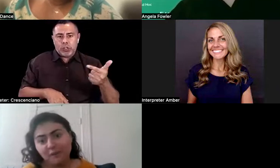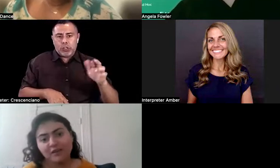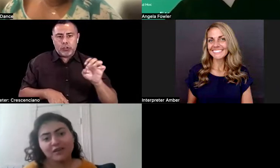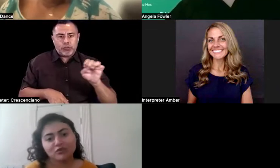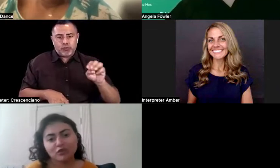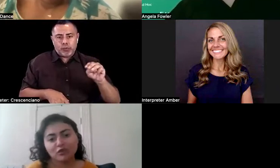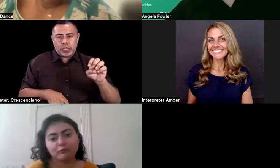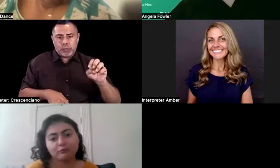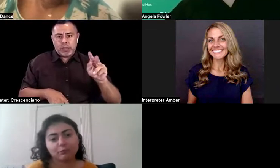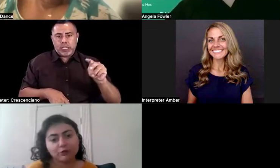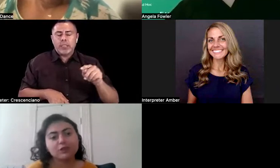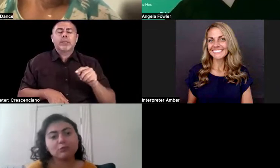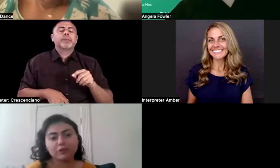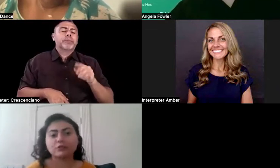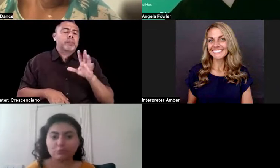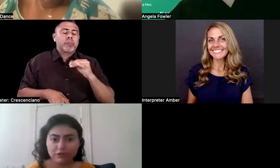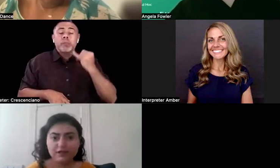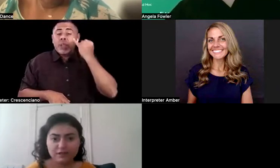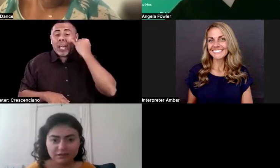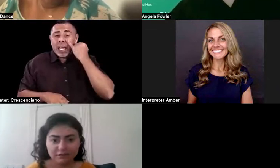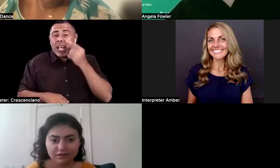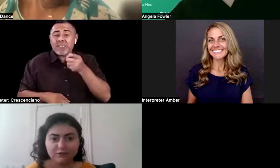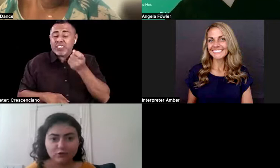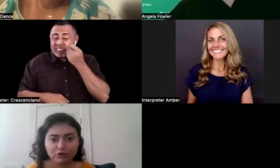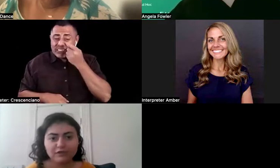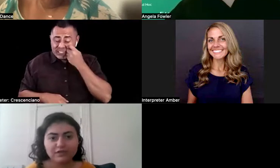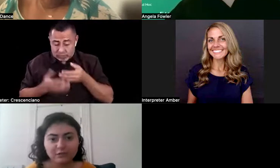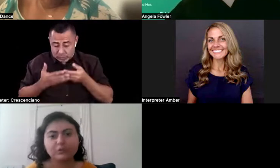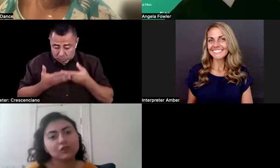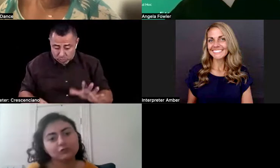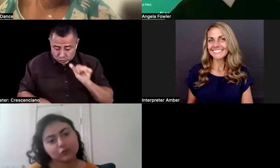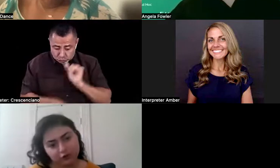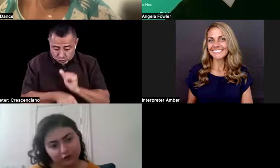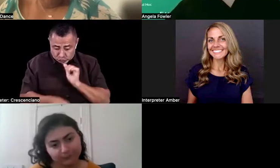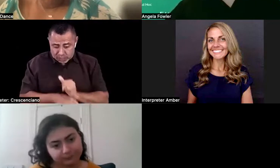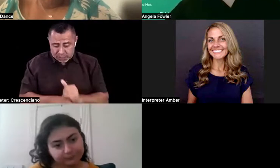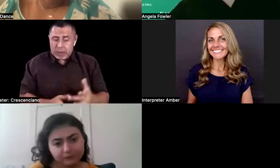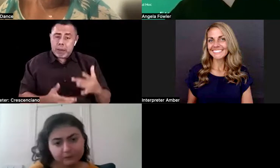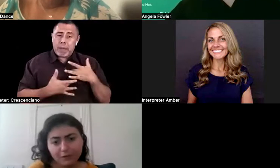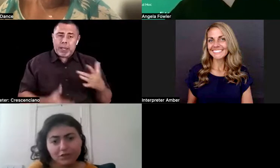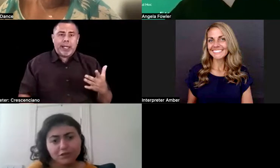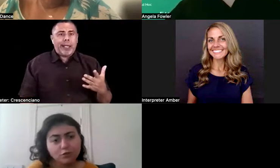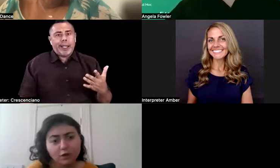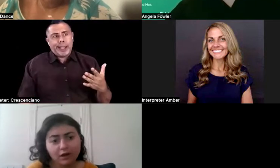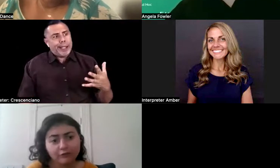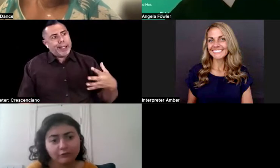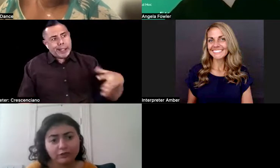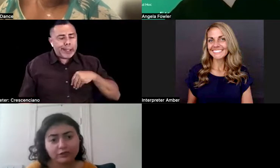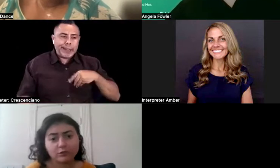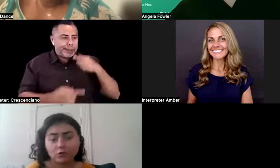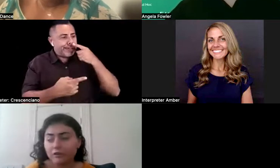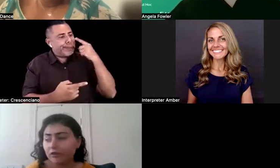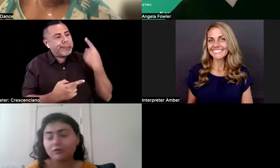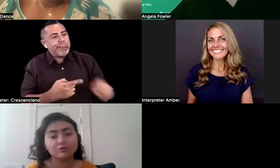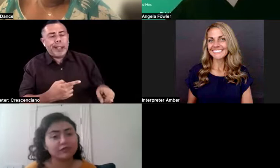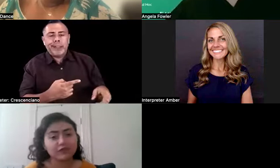job, you're pretty willing to take it if you're given something in return, because you have no